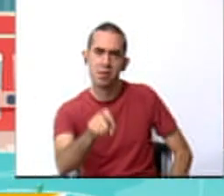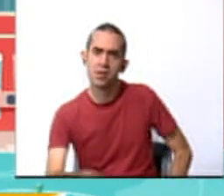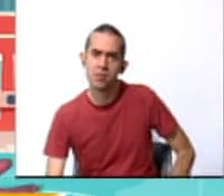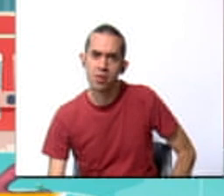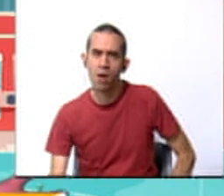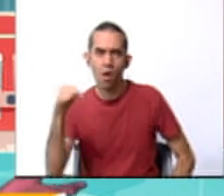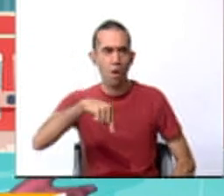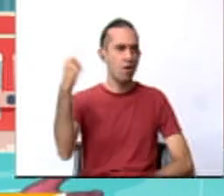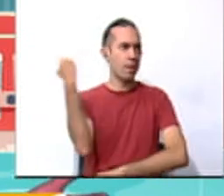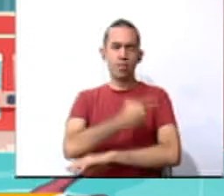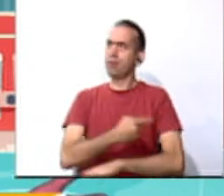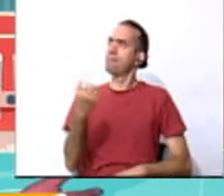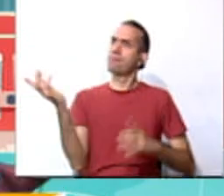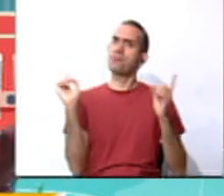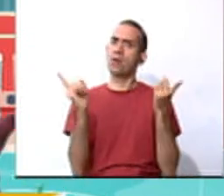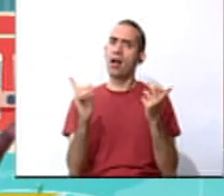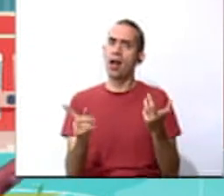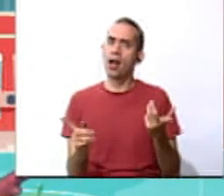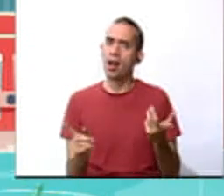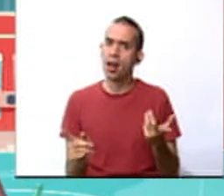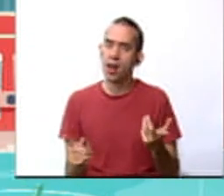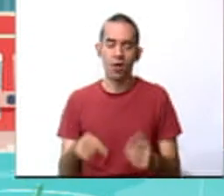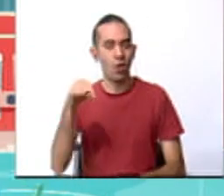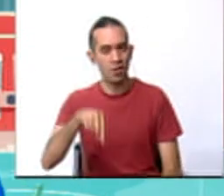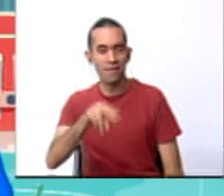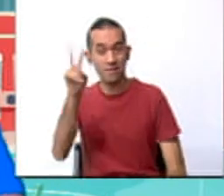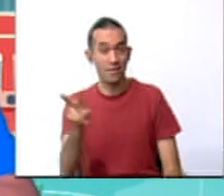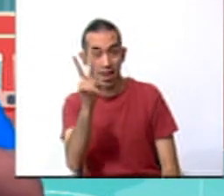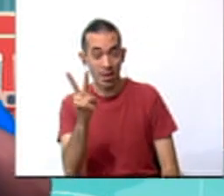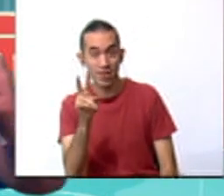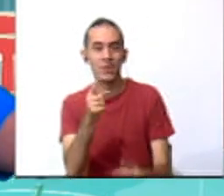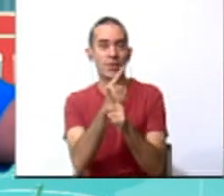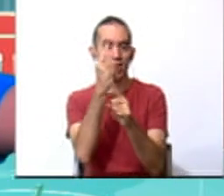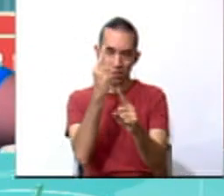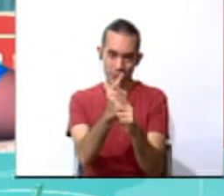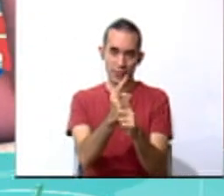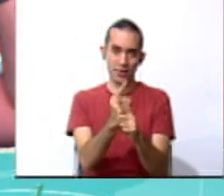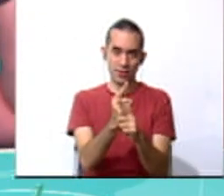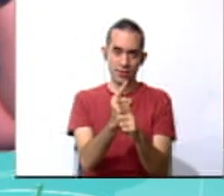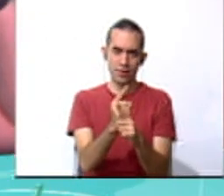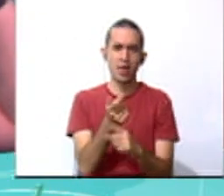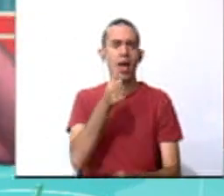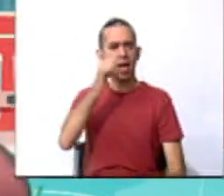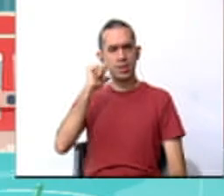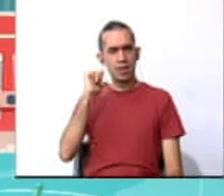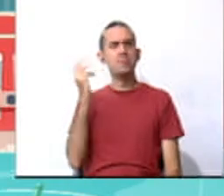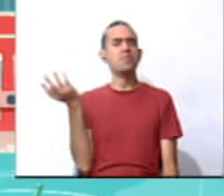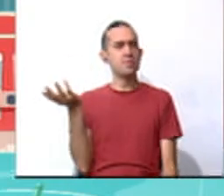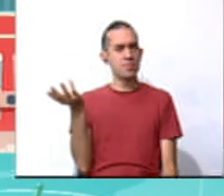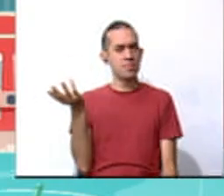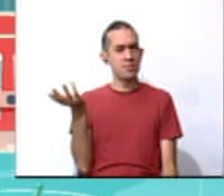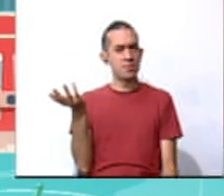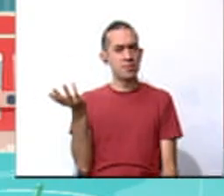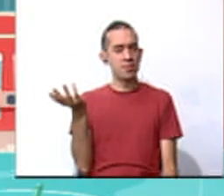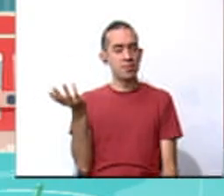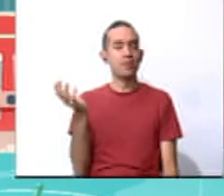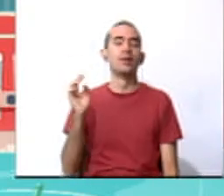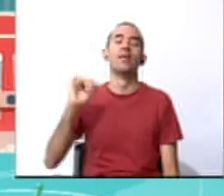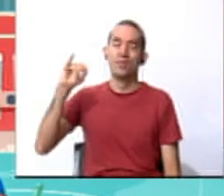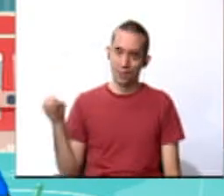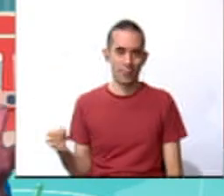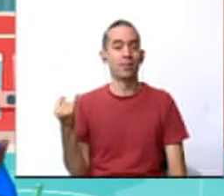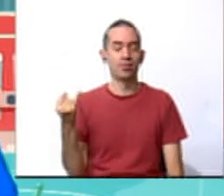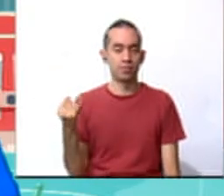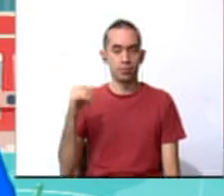day is today? Friday. Yes. What day was yesterday? Thursday.